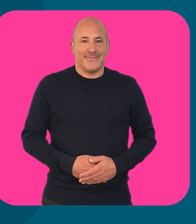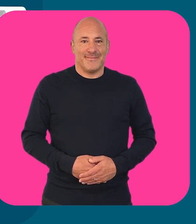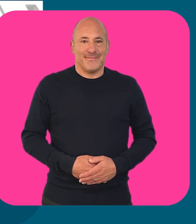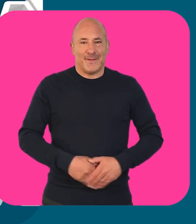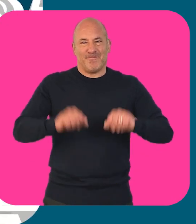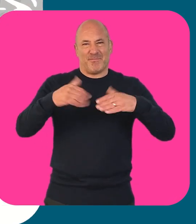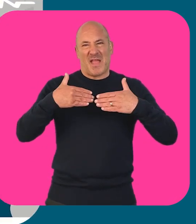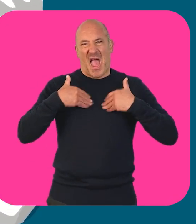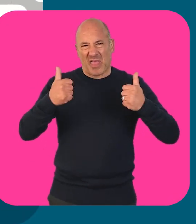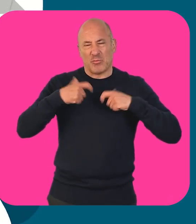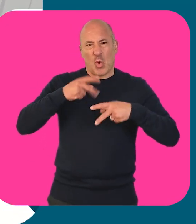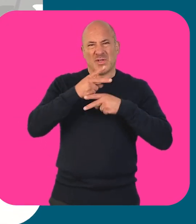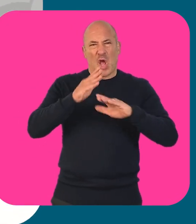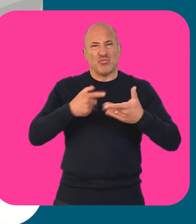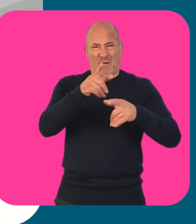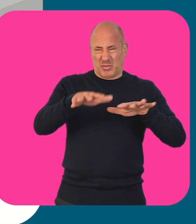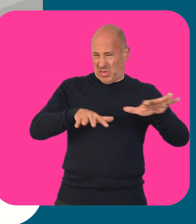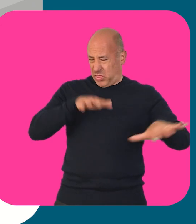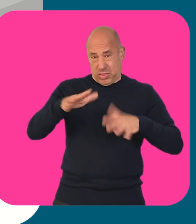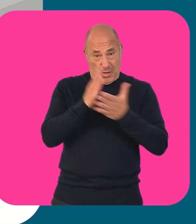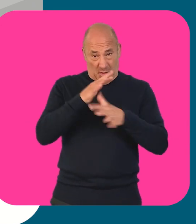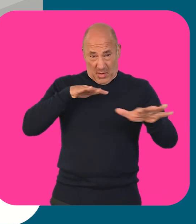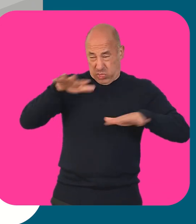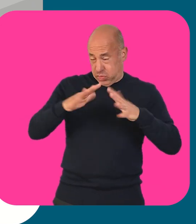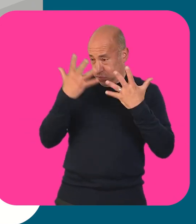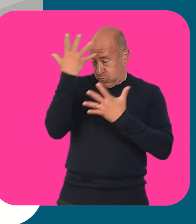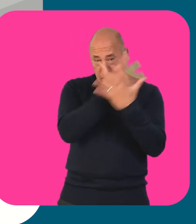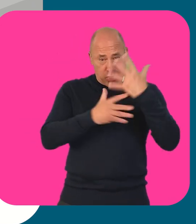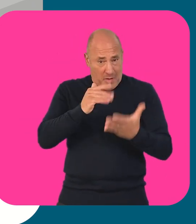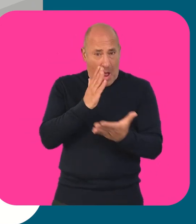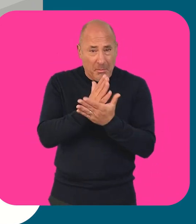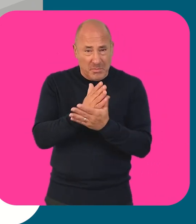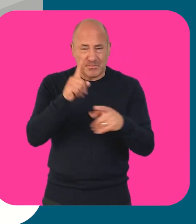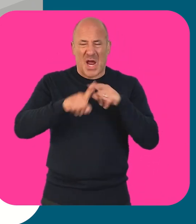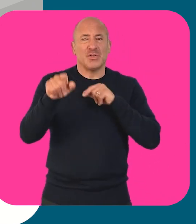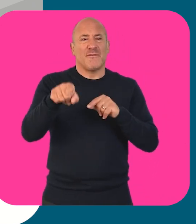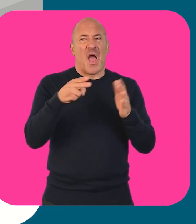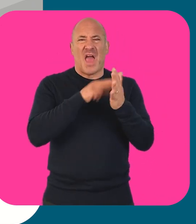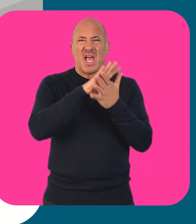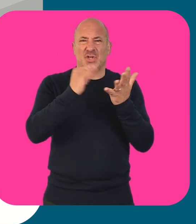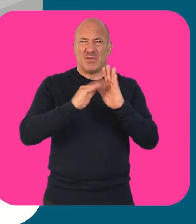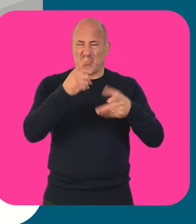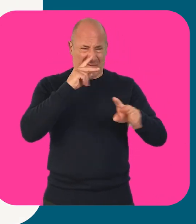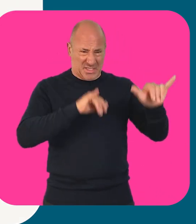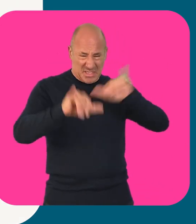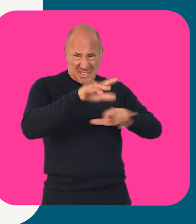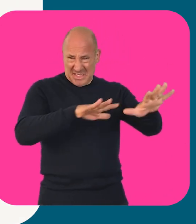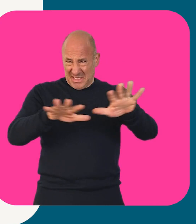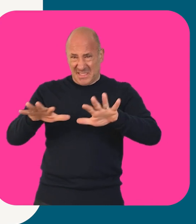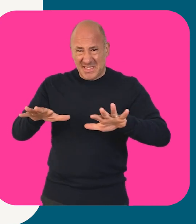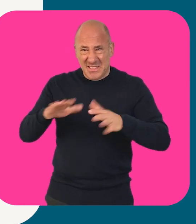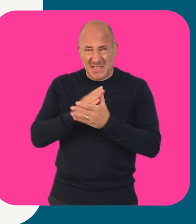Navigating the world of health and social care services can be a daunting and confusing experience, especially when accessing NHS